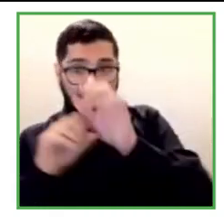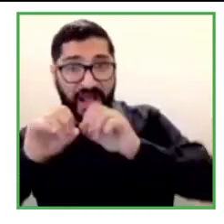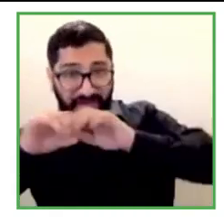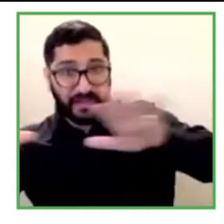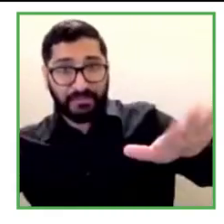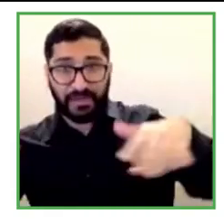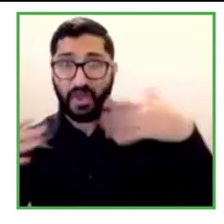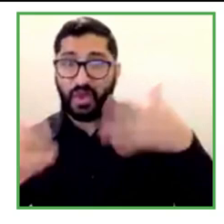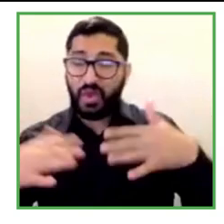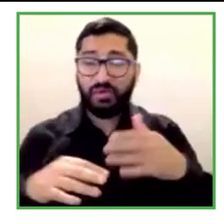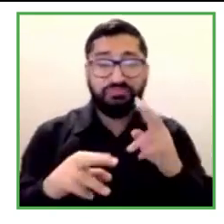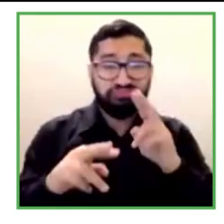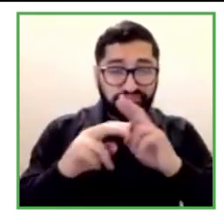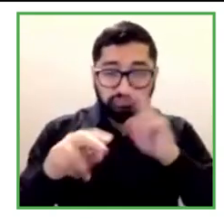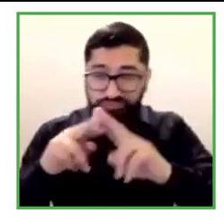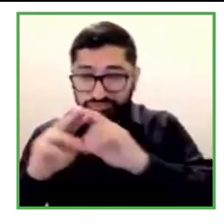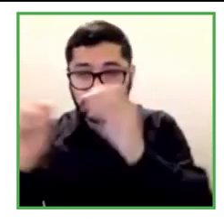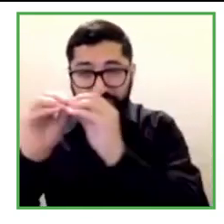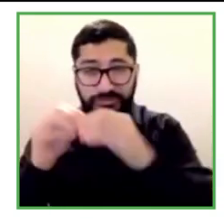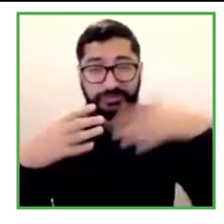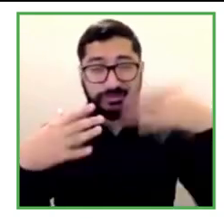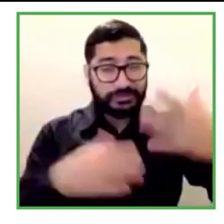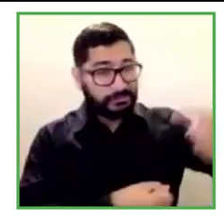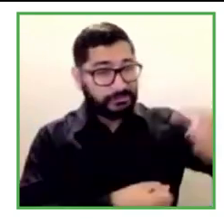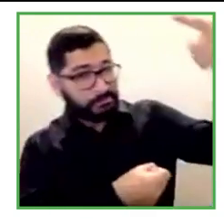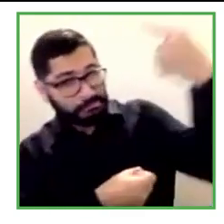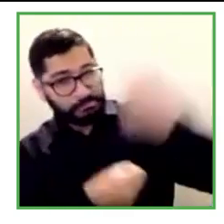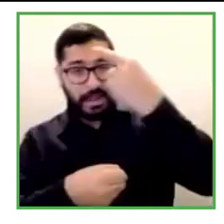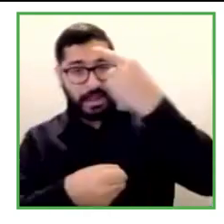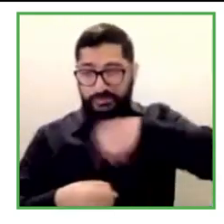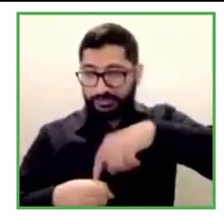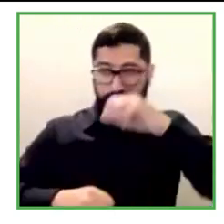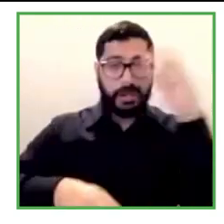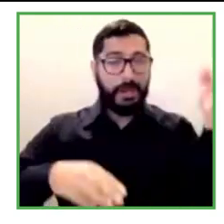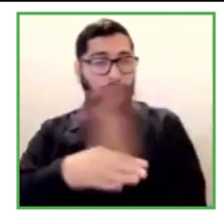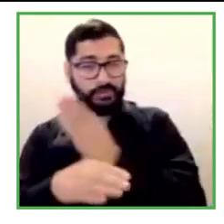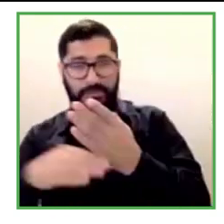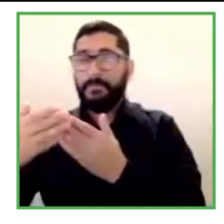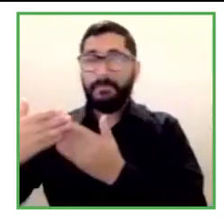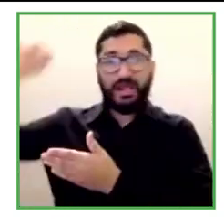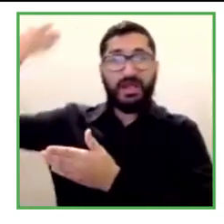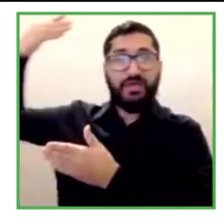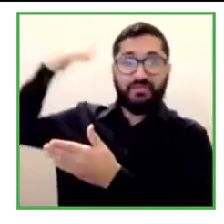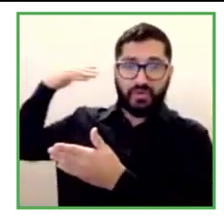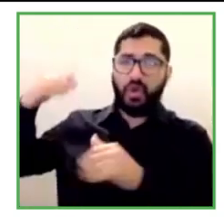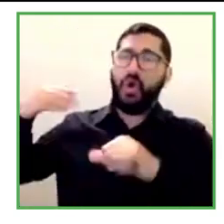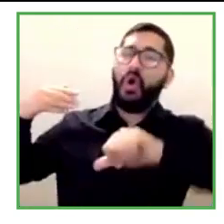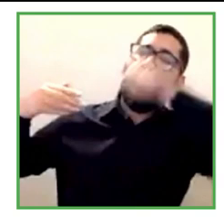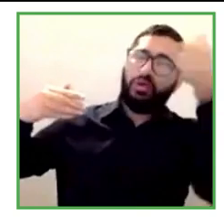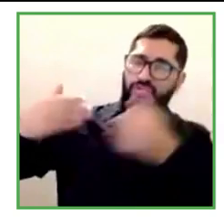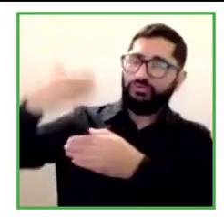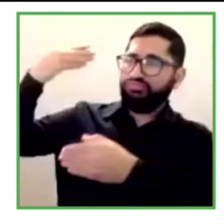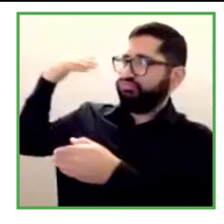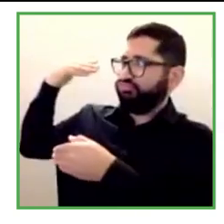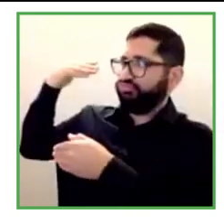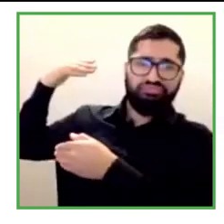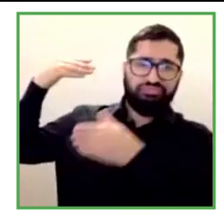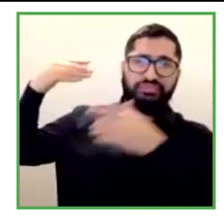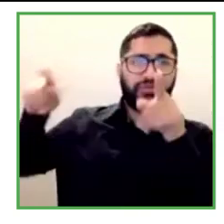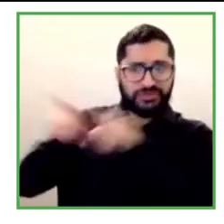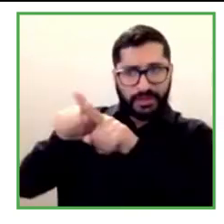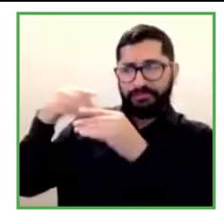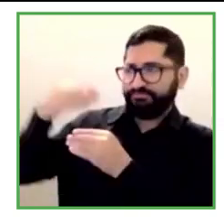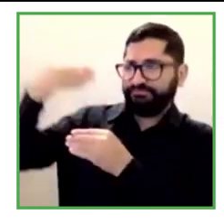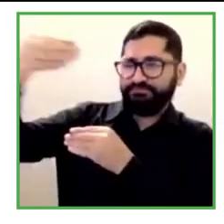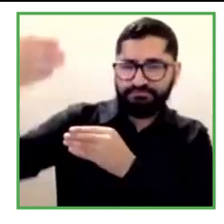demands that some companies will we had to develop in a prior manner, but some other companies had to hop on to